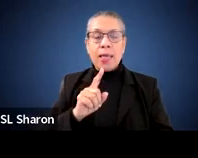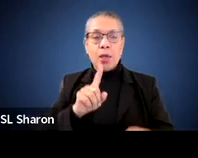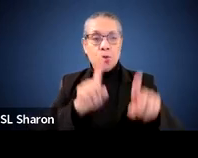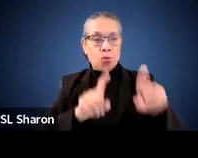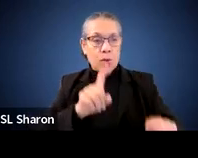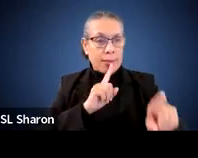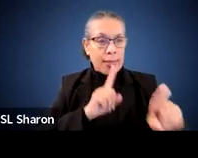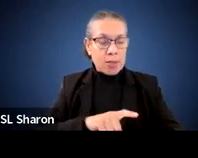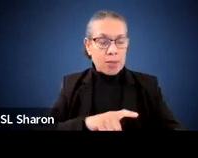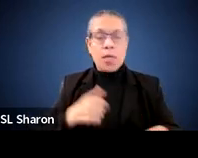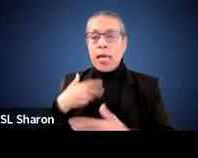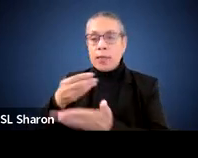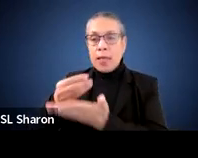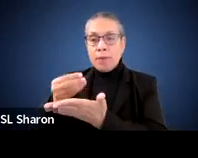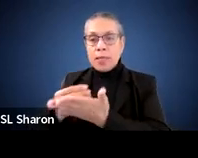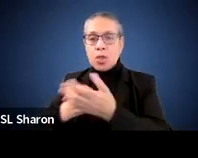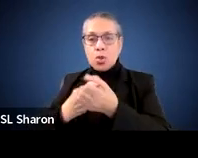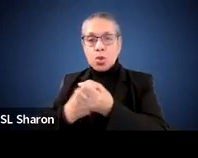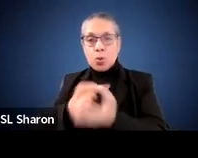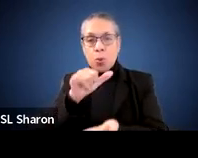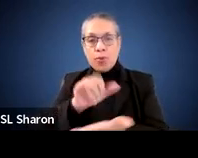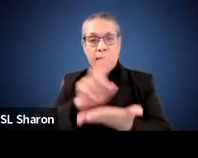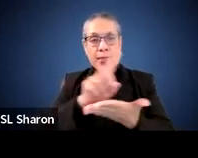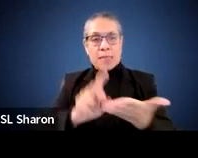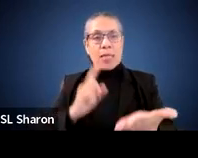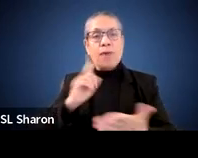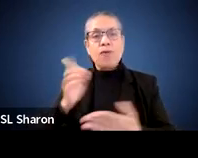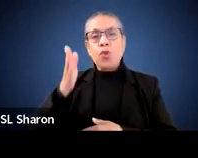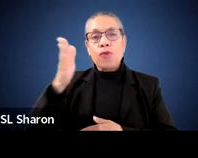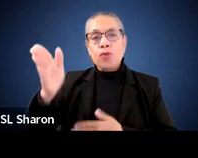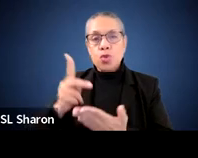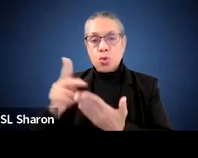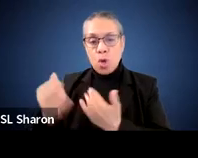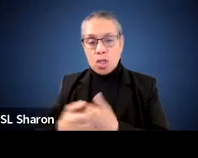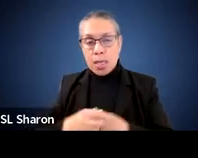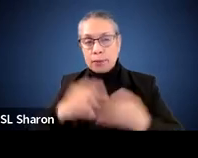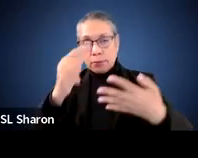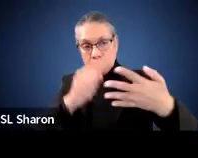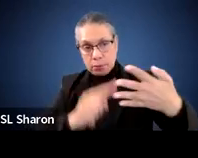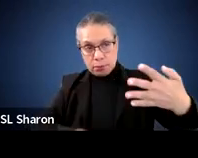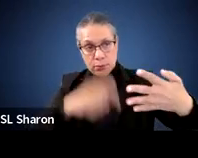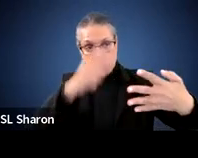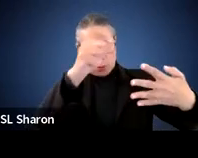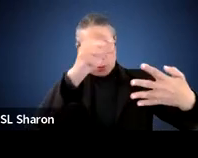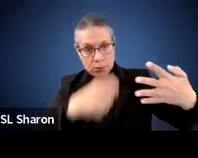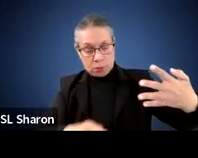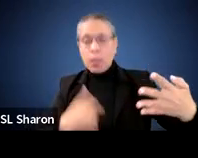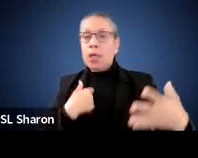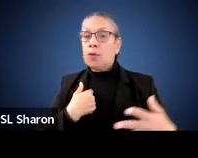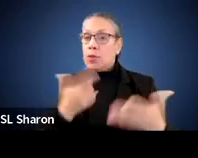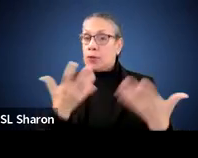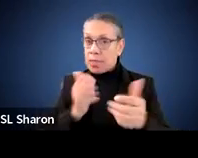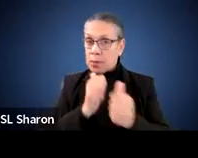appropriating funds to support the design of this future project. Upon completion of the eligibility period,